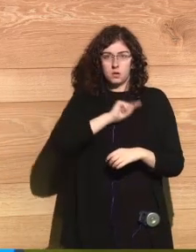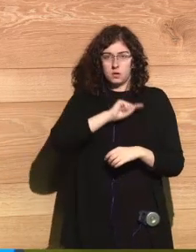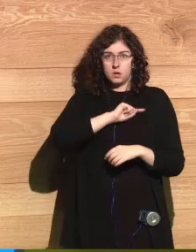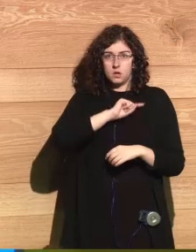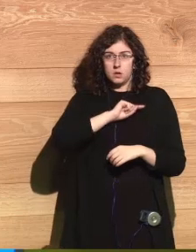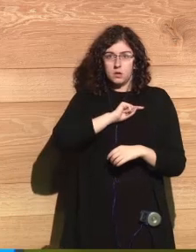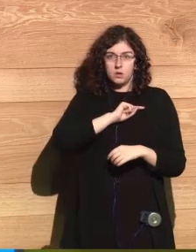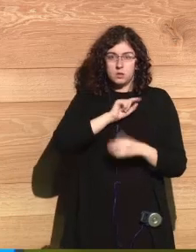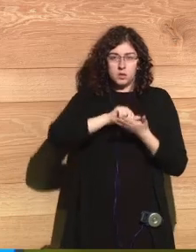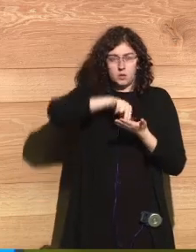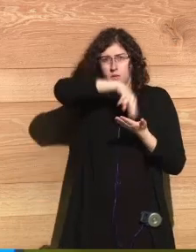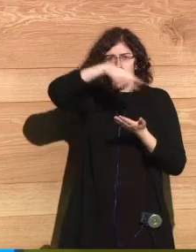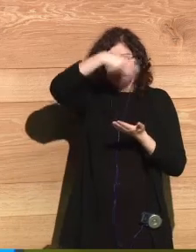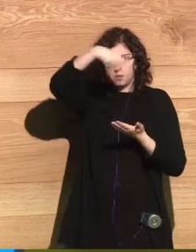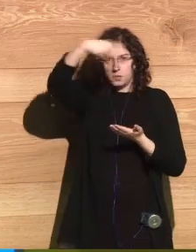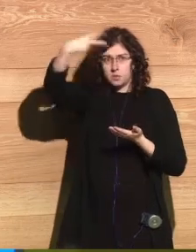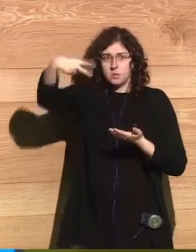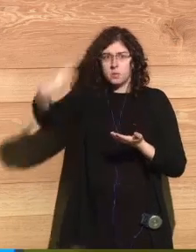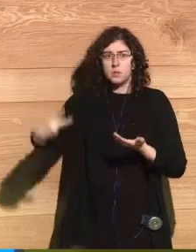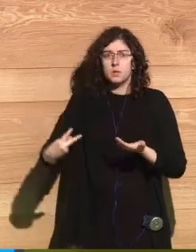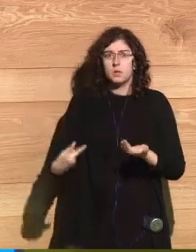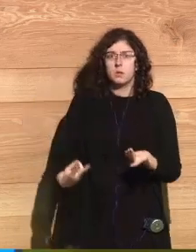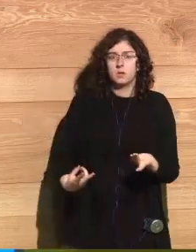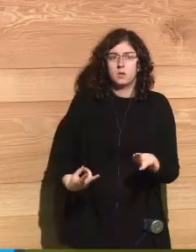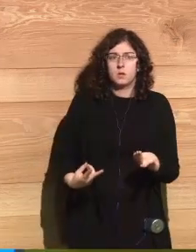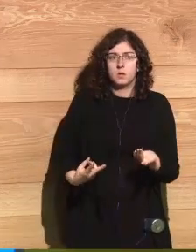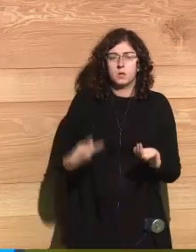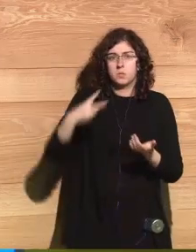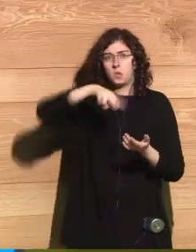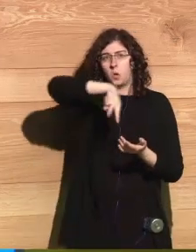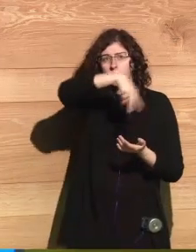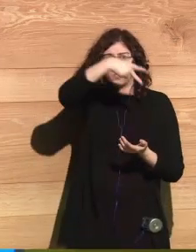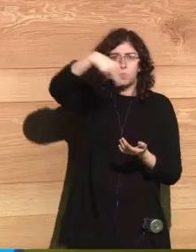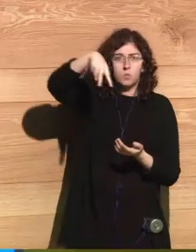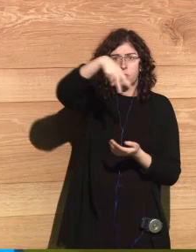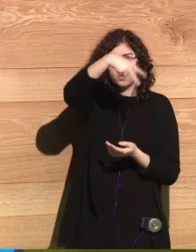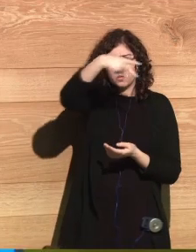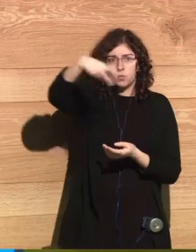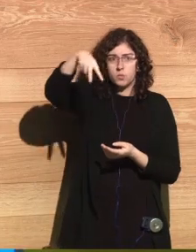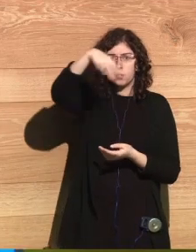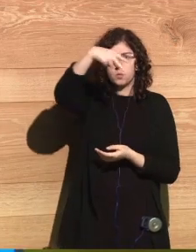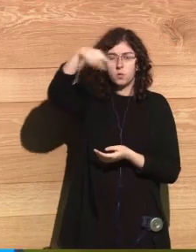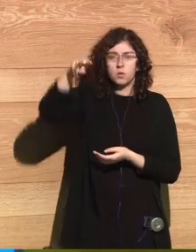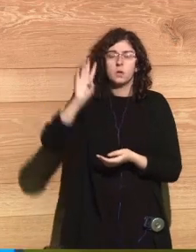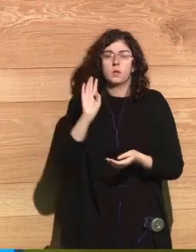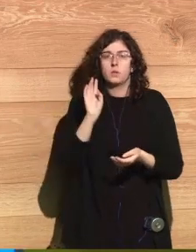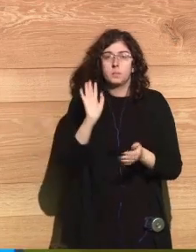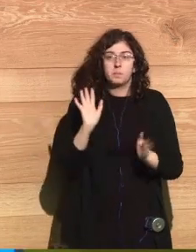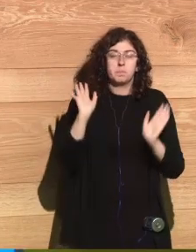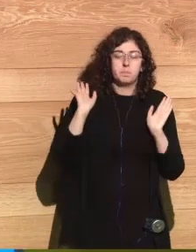air and just floating around in the air. Apparently, obviously,